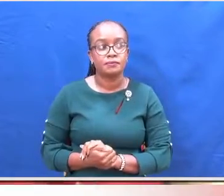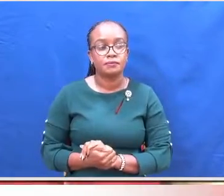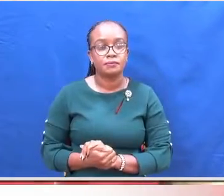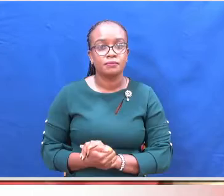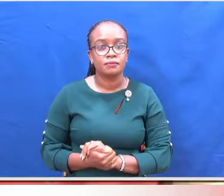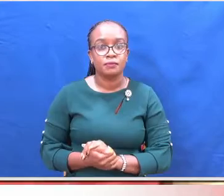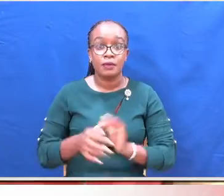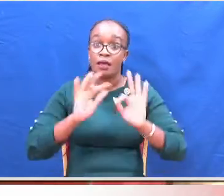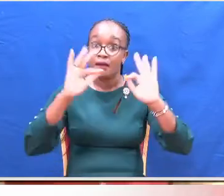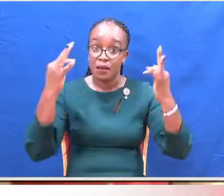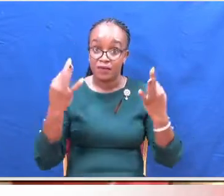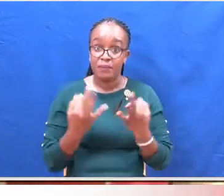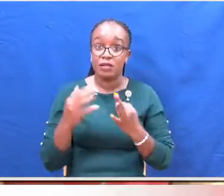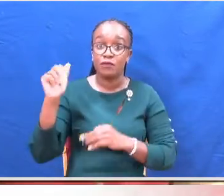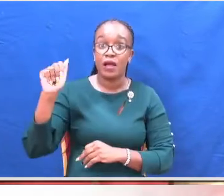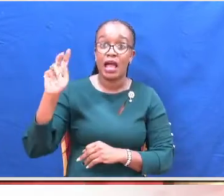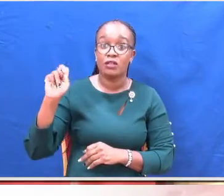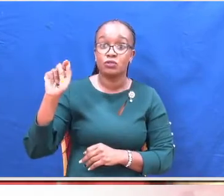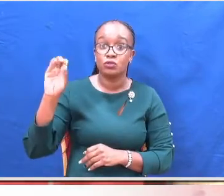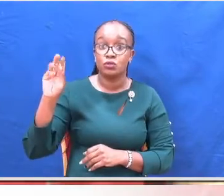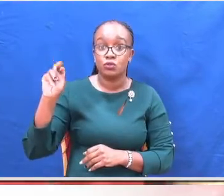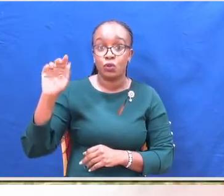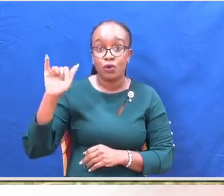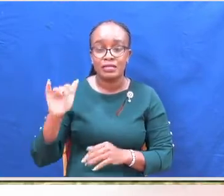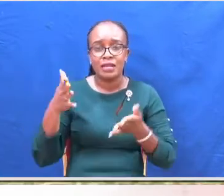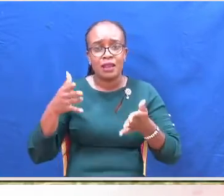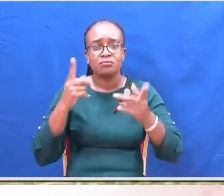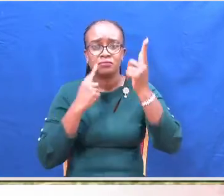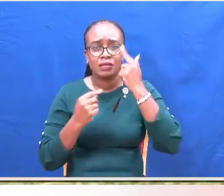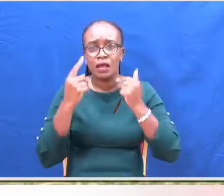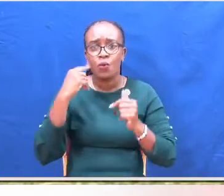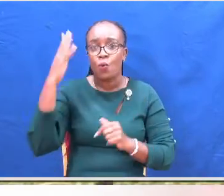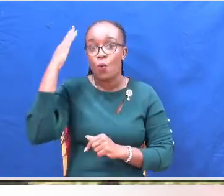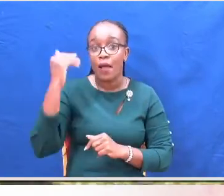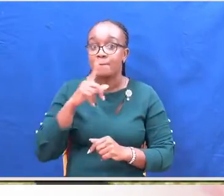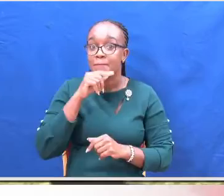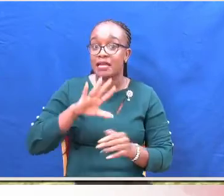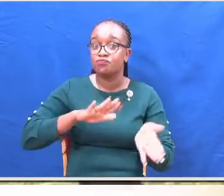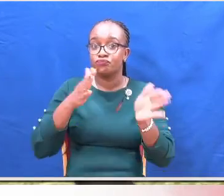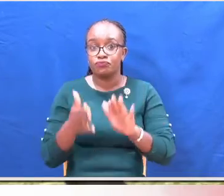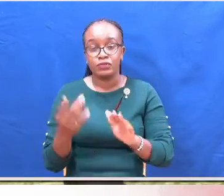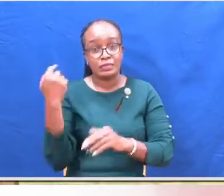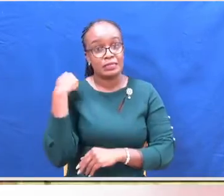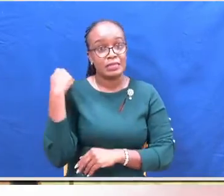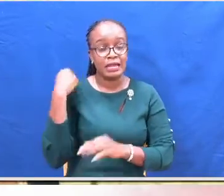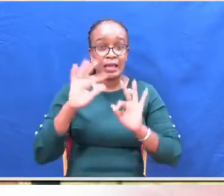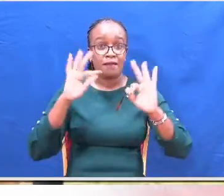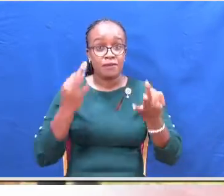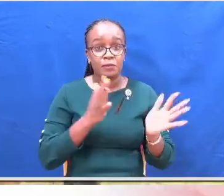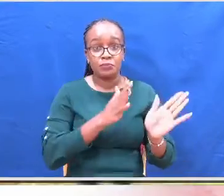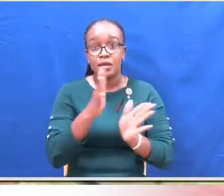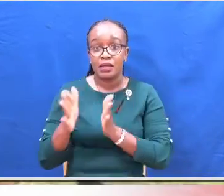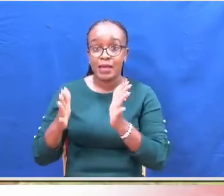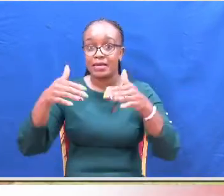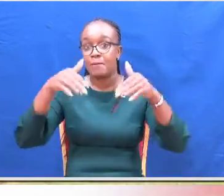The family of Anthony Wiraka is mourning him after he died yesterday. The family is already preparing for